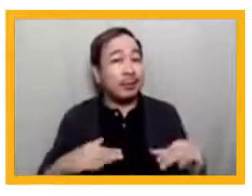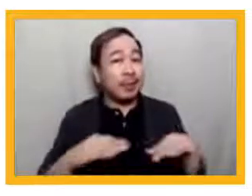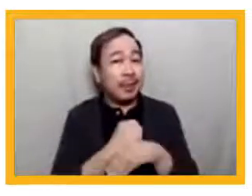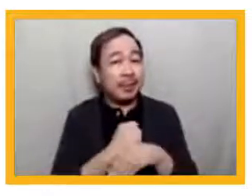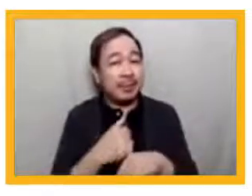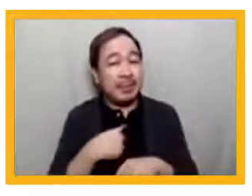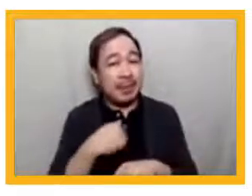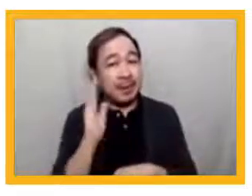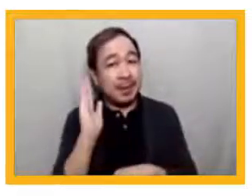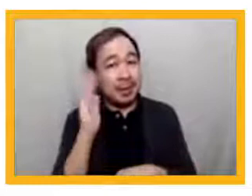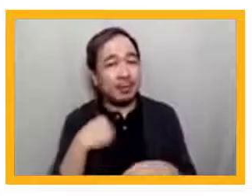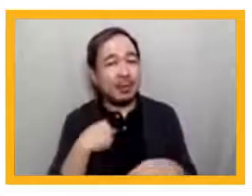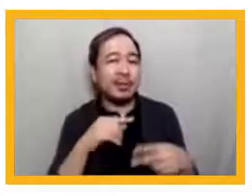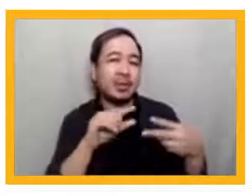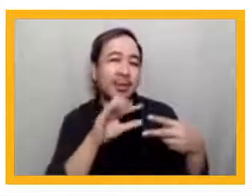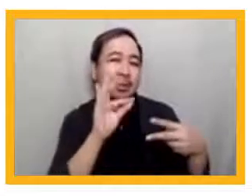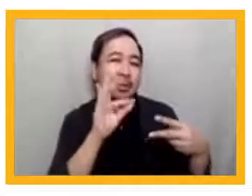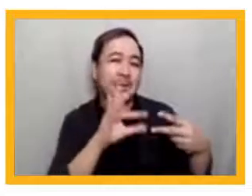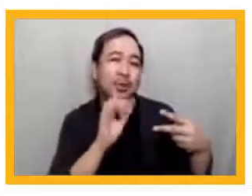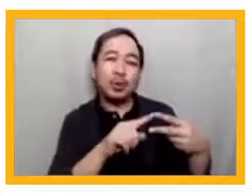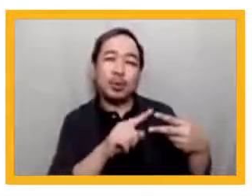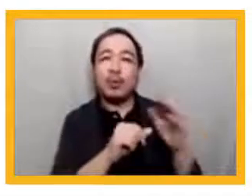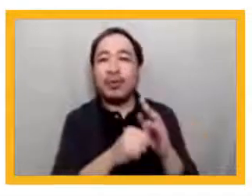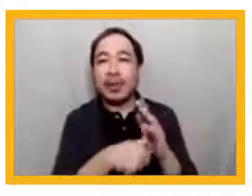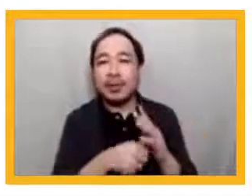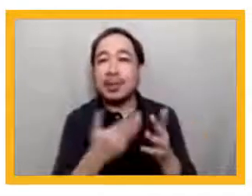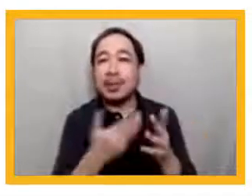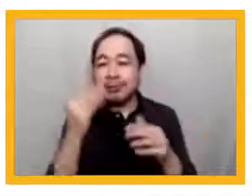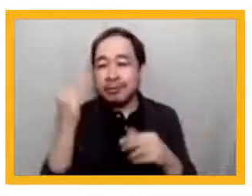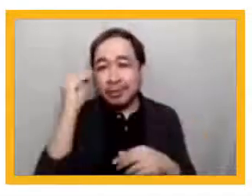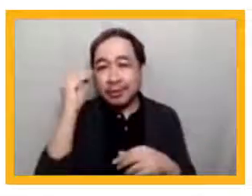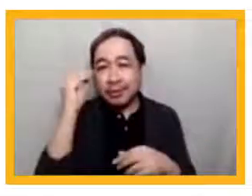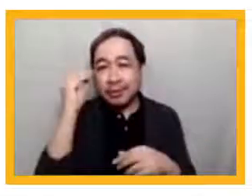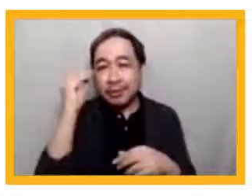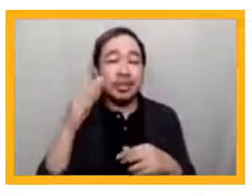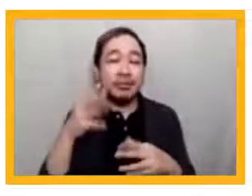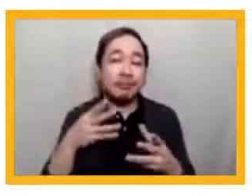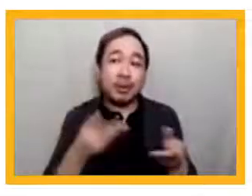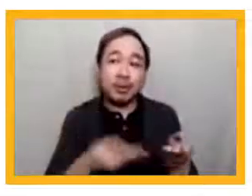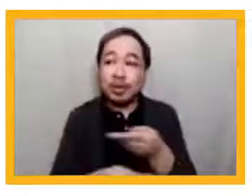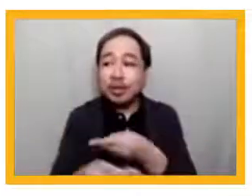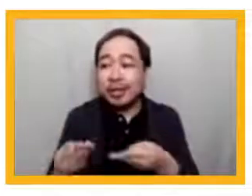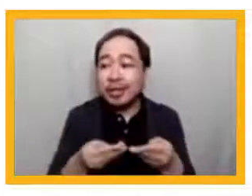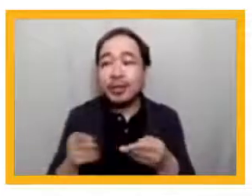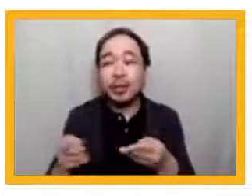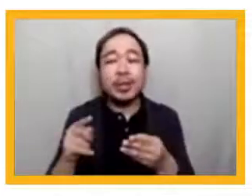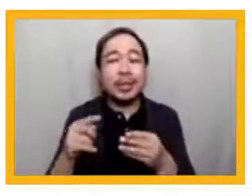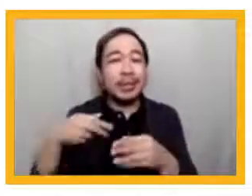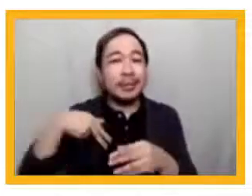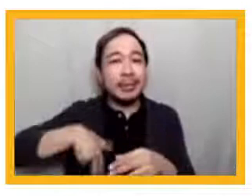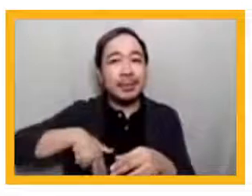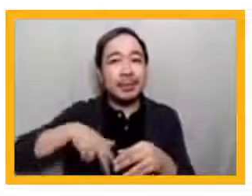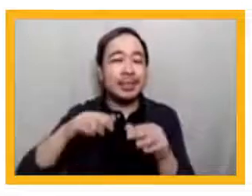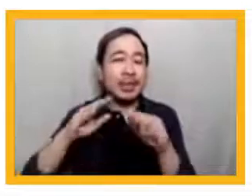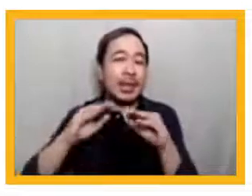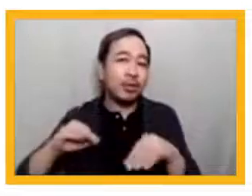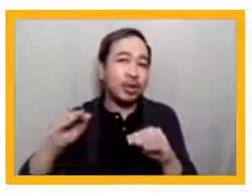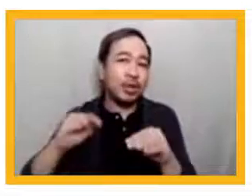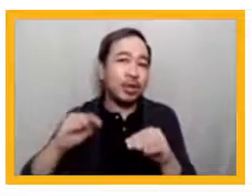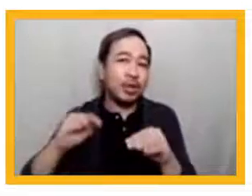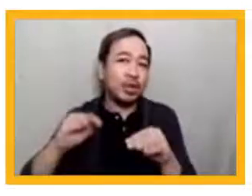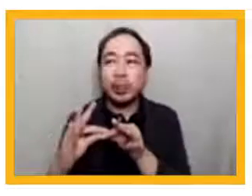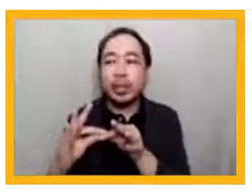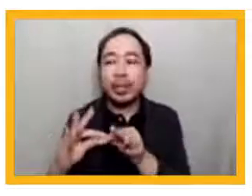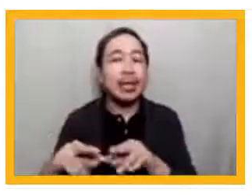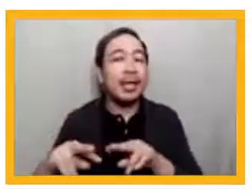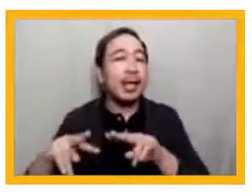final points. We share our knowledge and learning with the Department of Education. We work closely with their research and their training arm, the